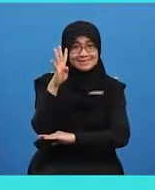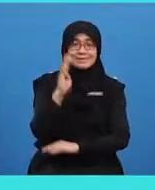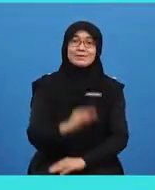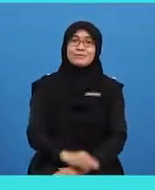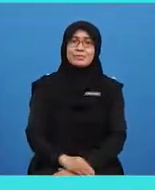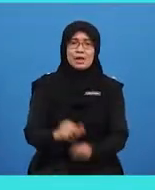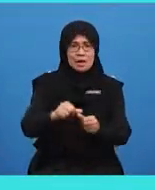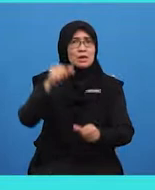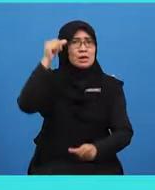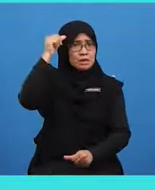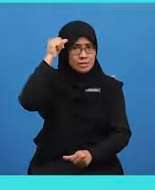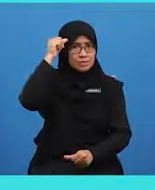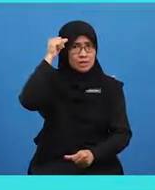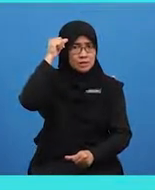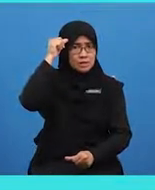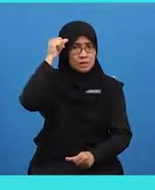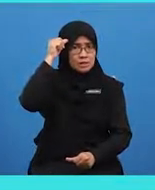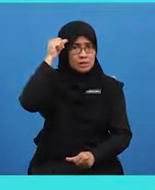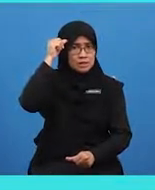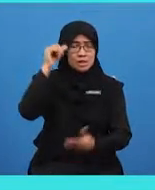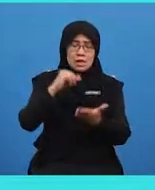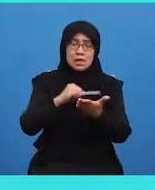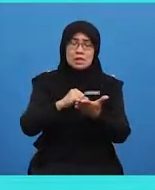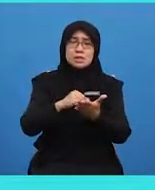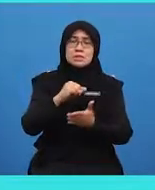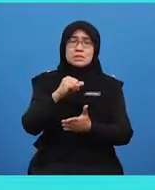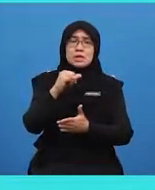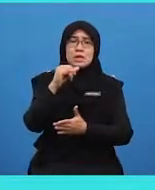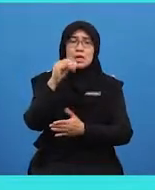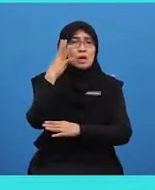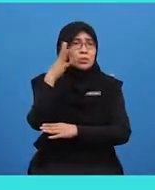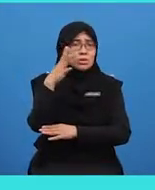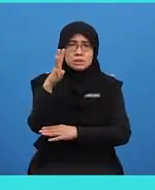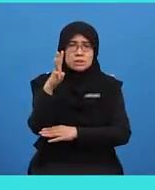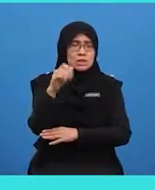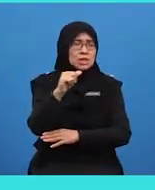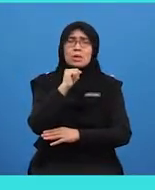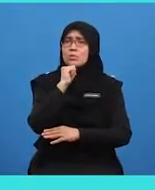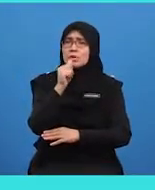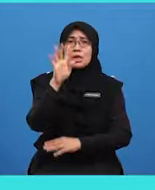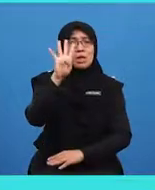Remember, boys and girls, it's 14 and not 40.